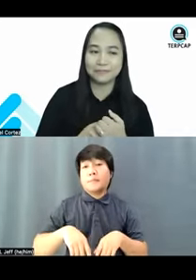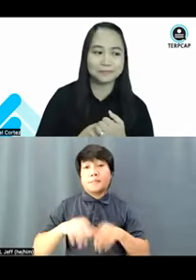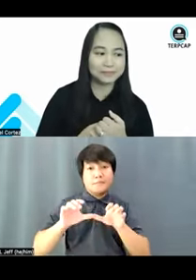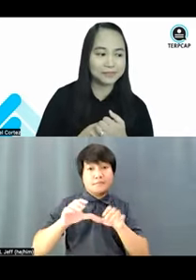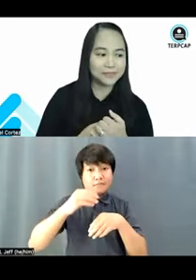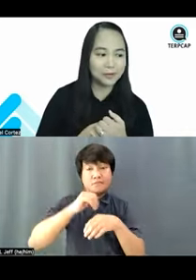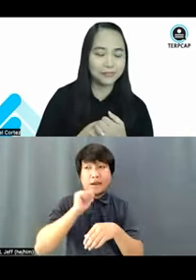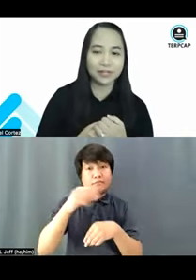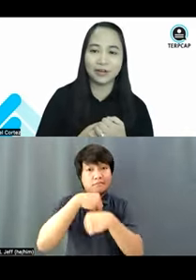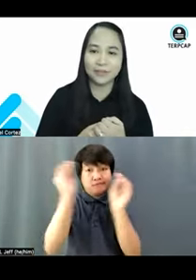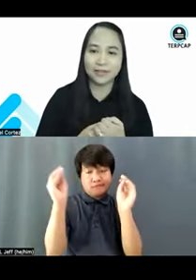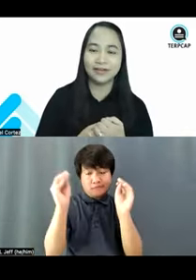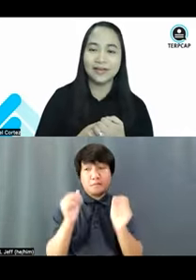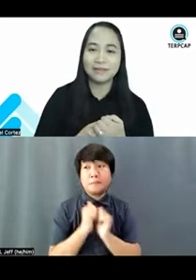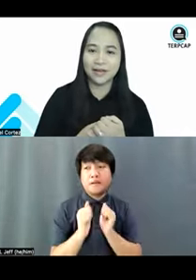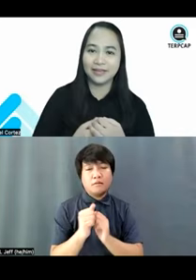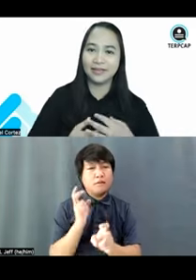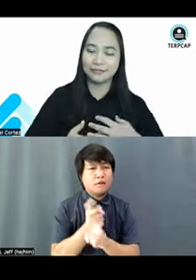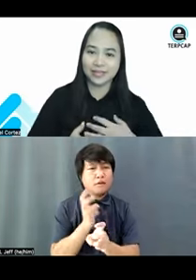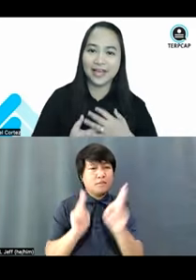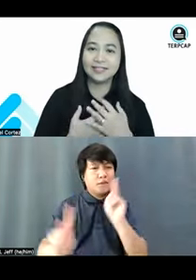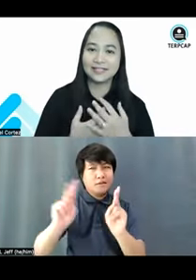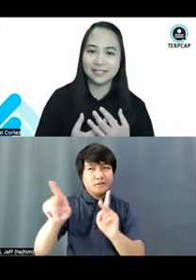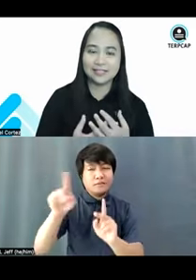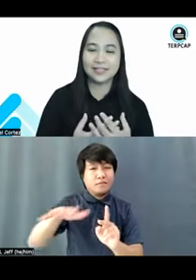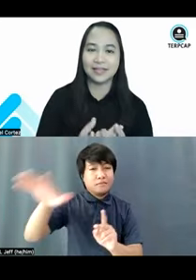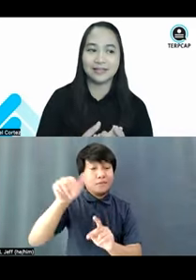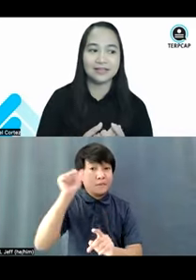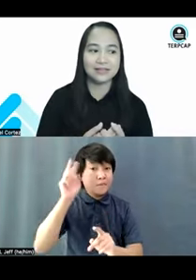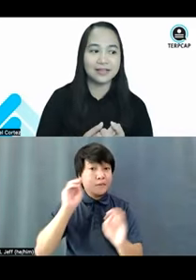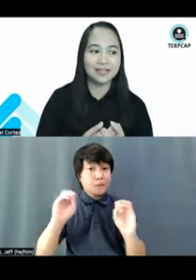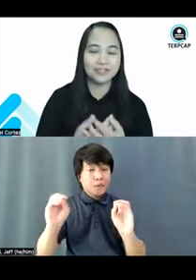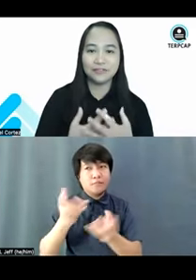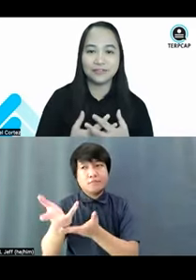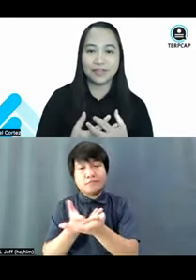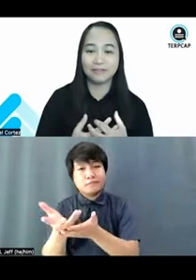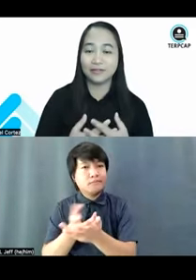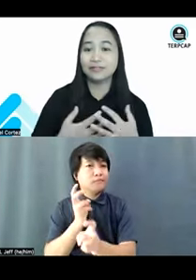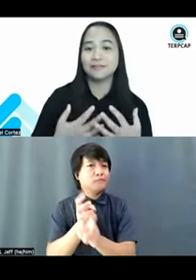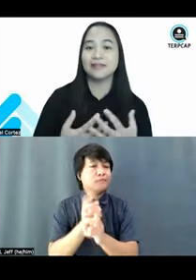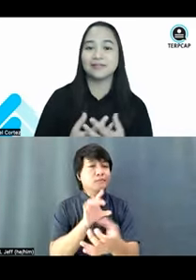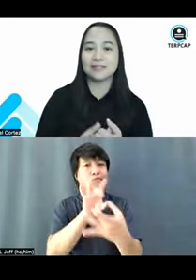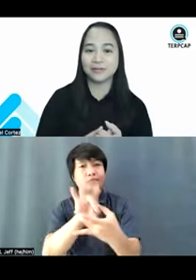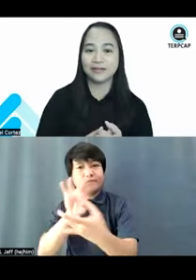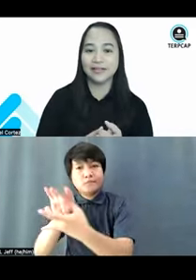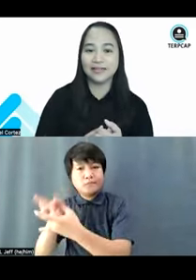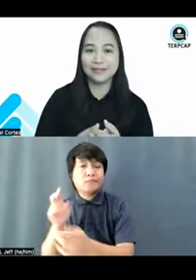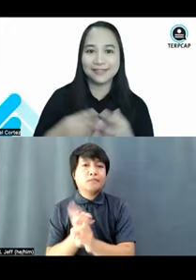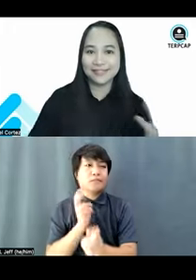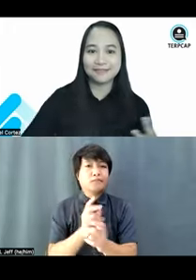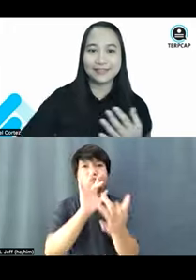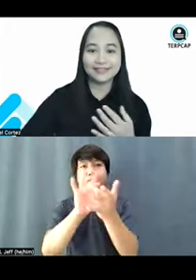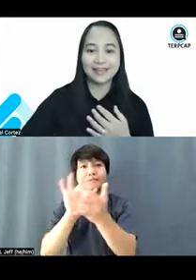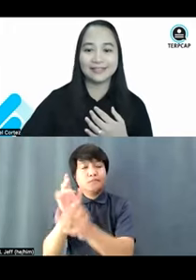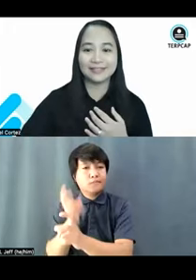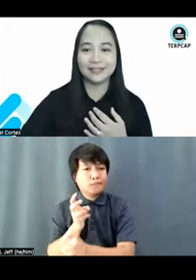overcoming my realities and achieving my ultimate? So, you know,